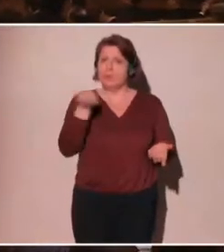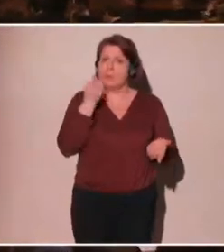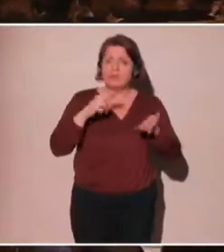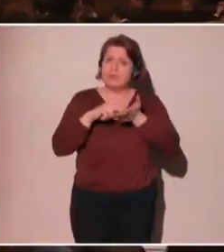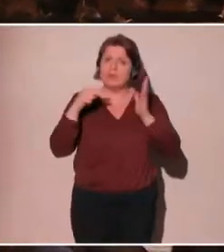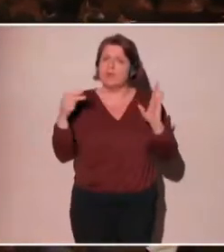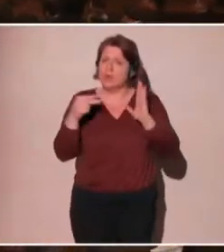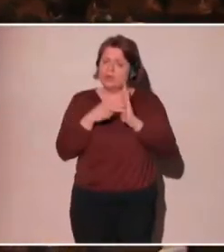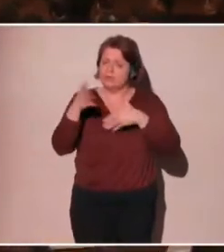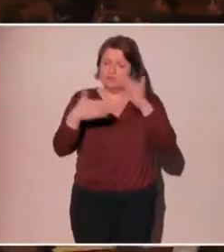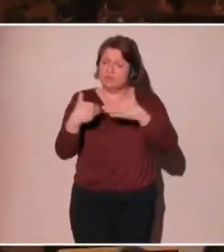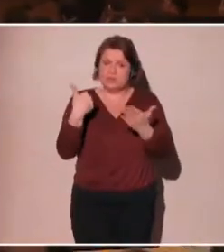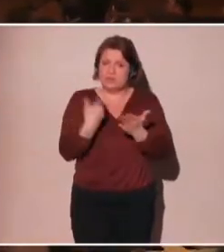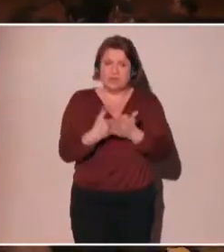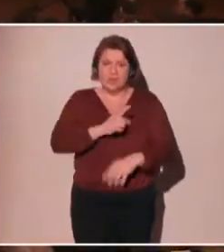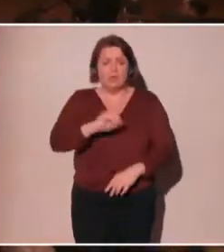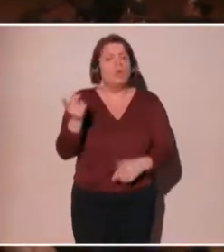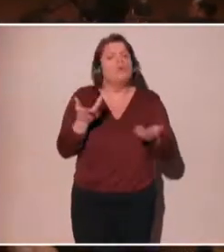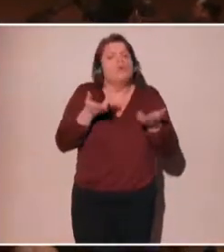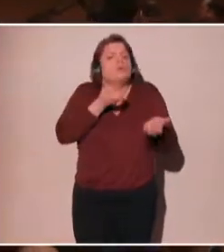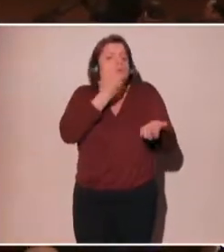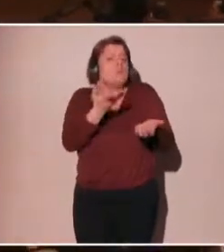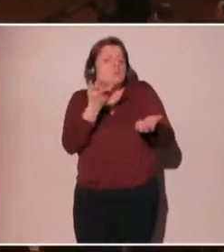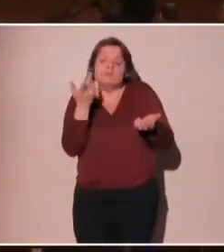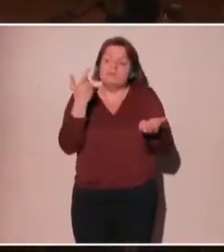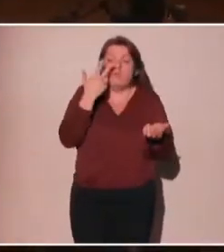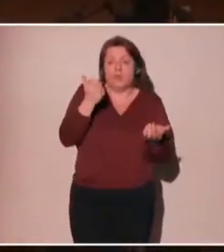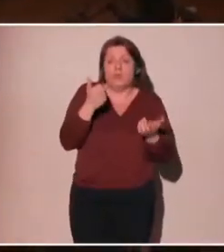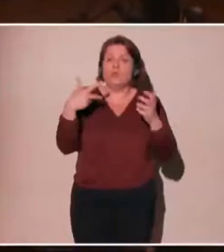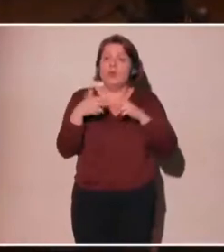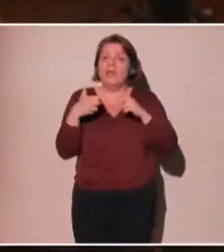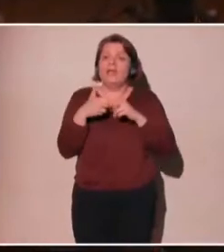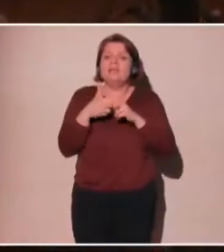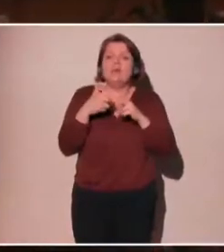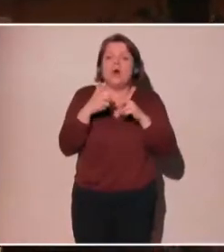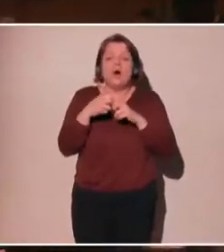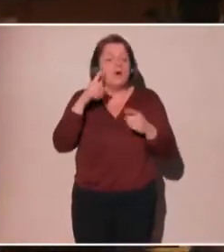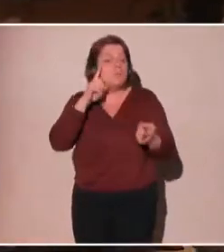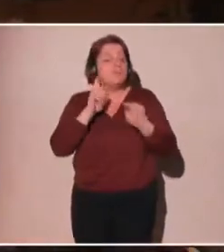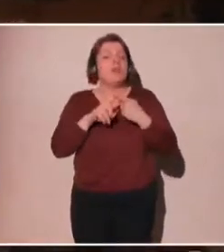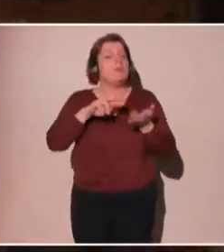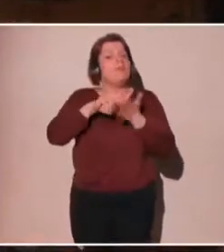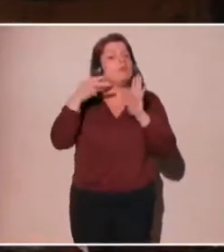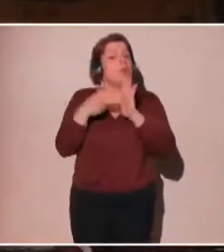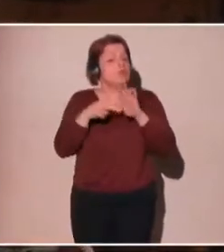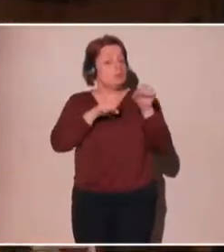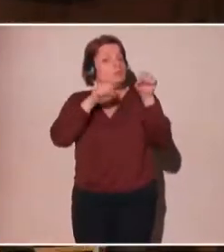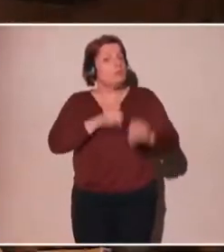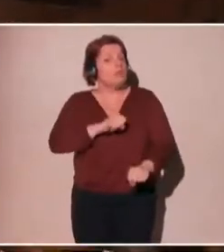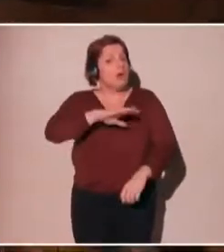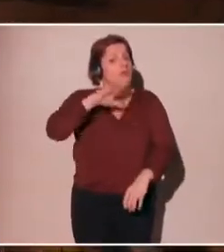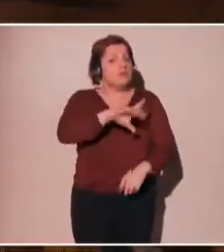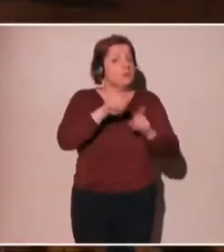today about the power of the technology we have and the future of technology. What those